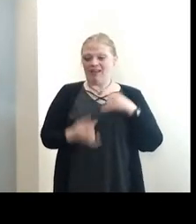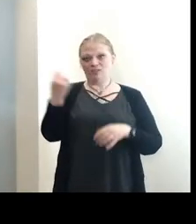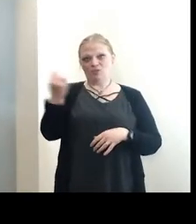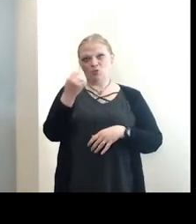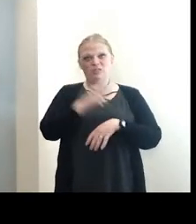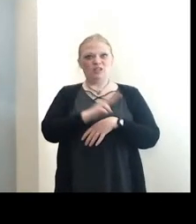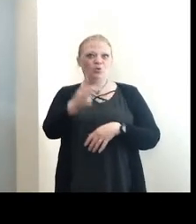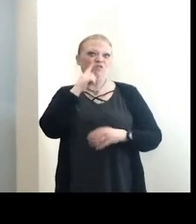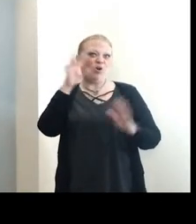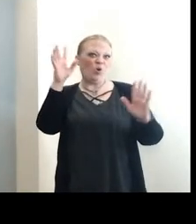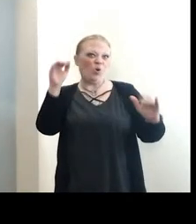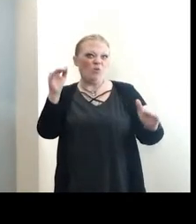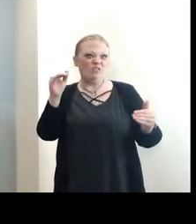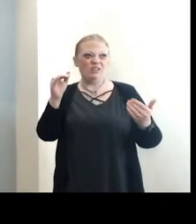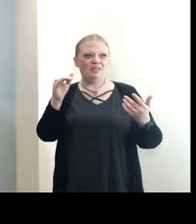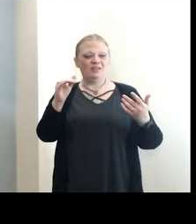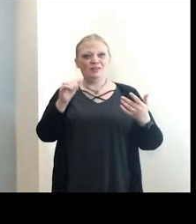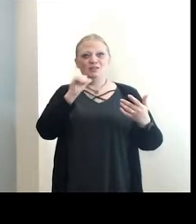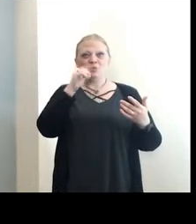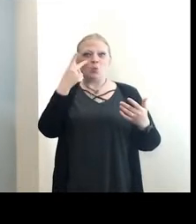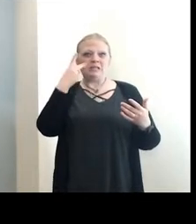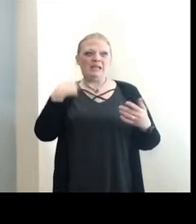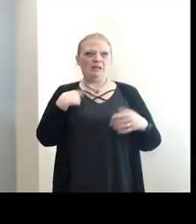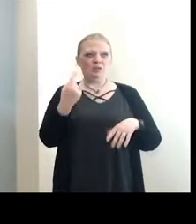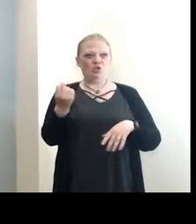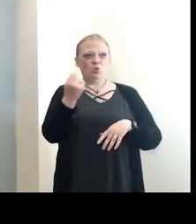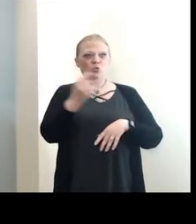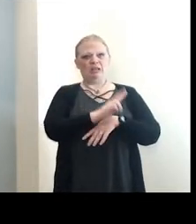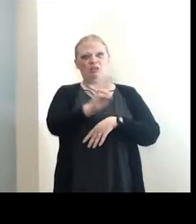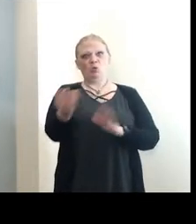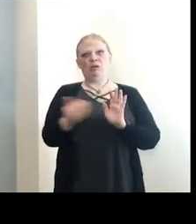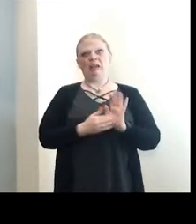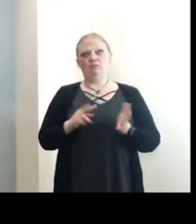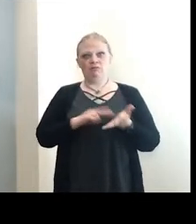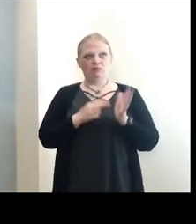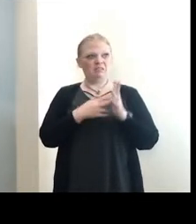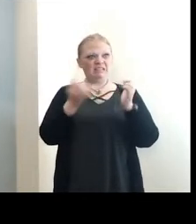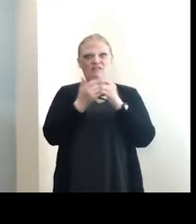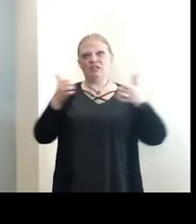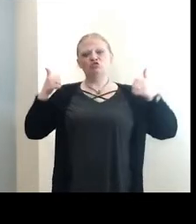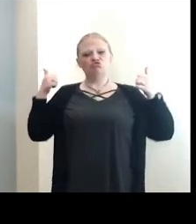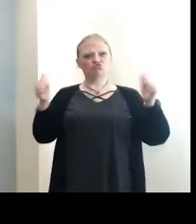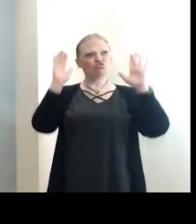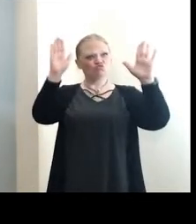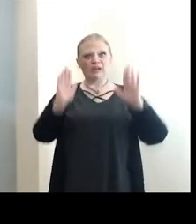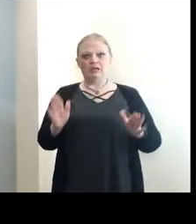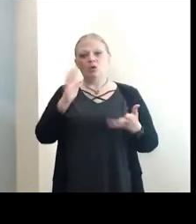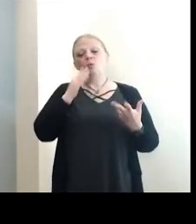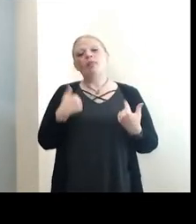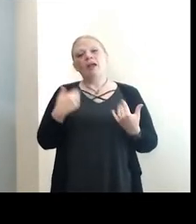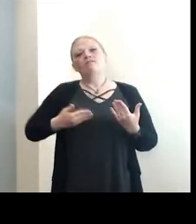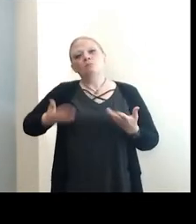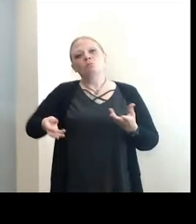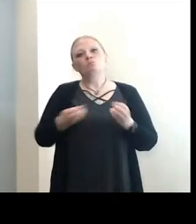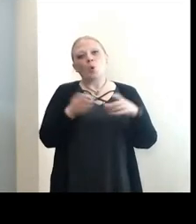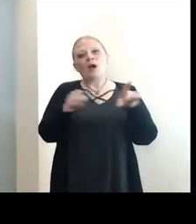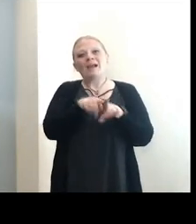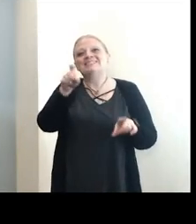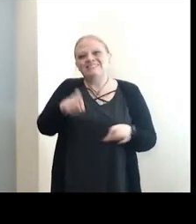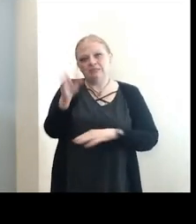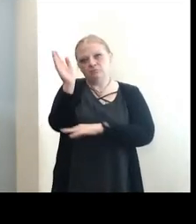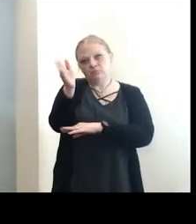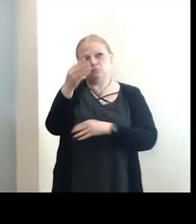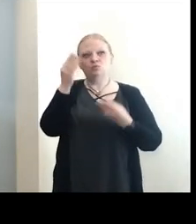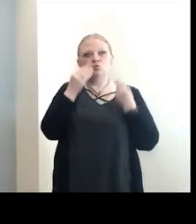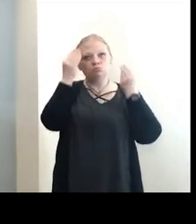hopefully you don't see me on Tuesday and 2 again. That means things are going great. We will have additional press conferences as needed. We'll